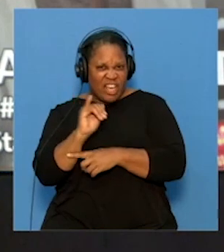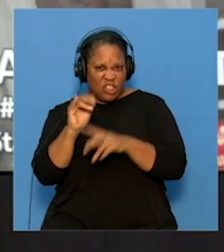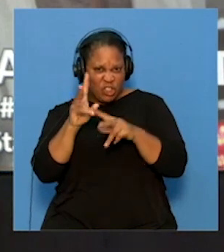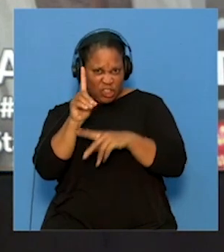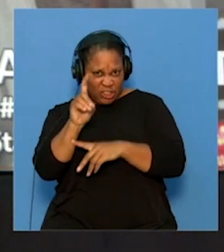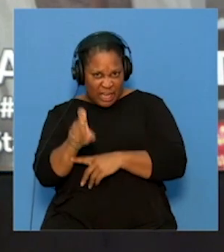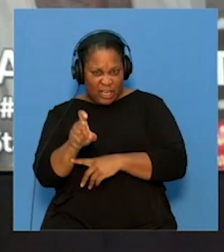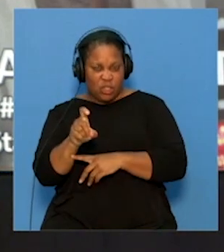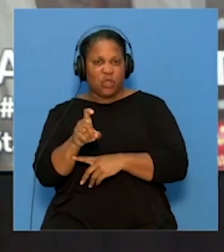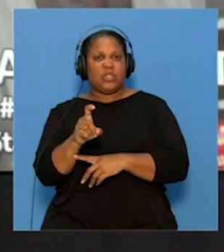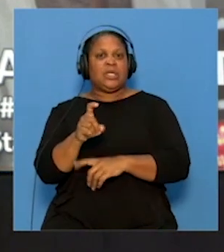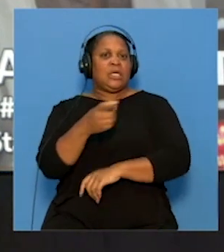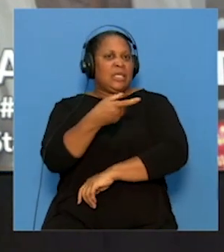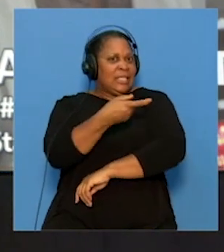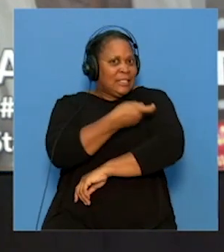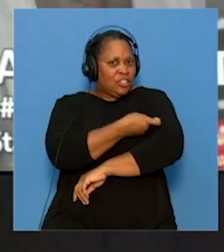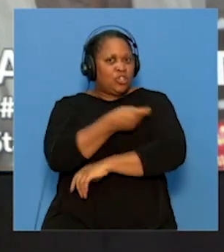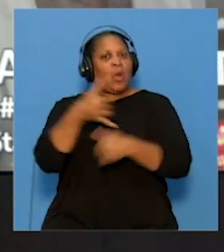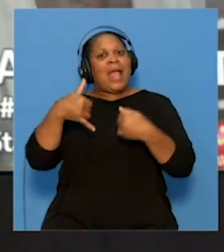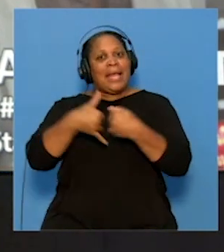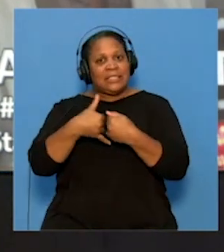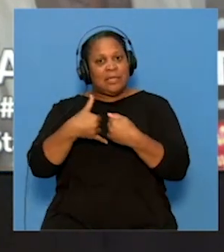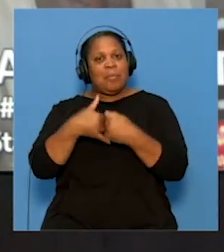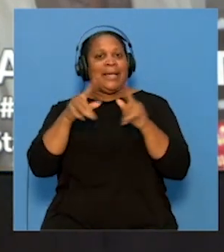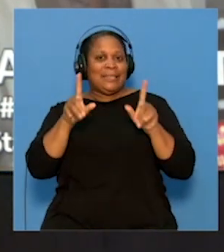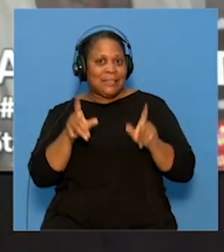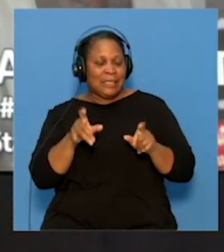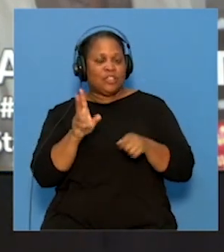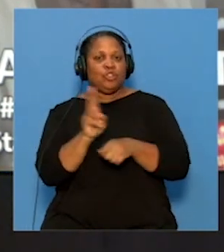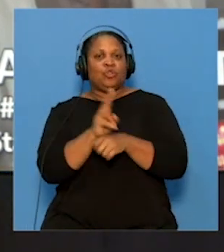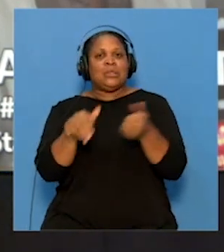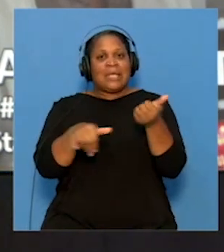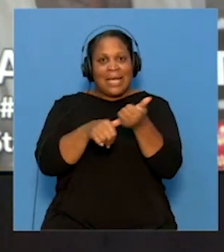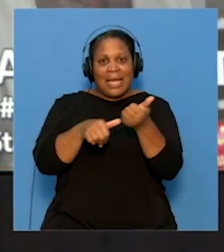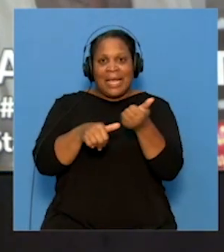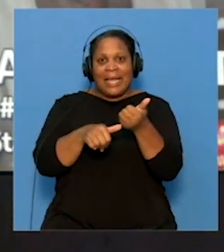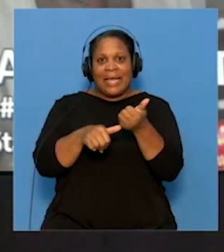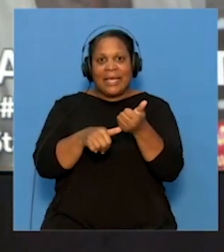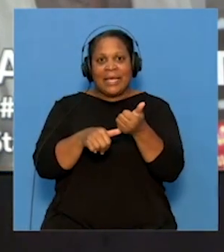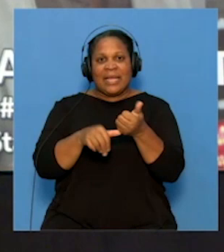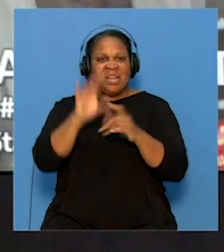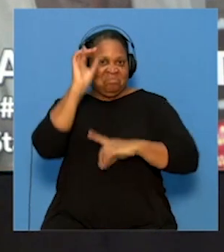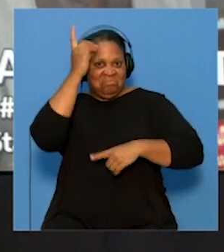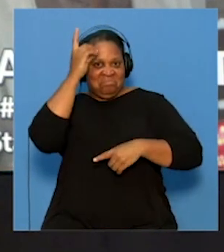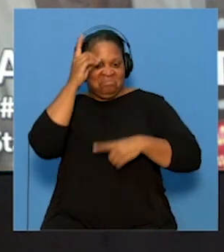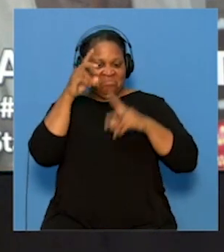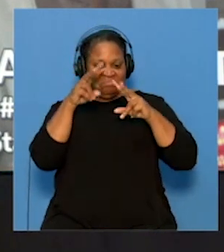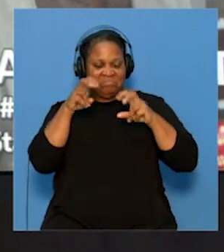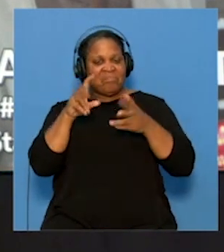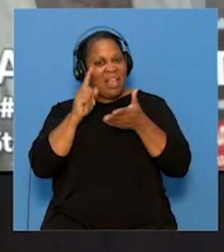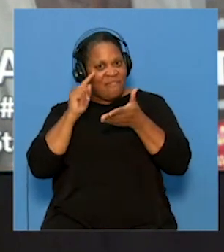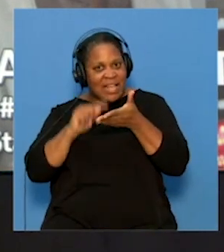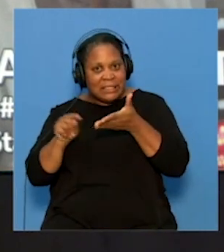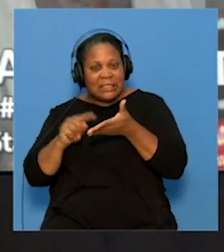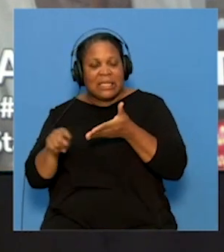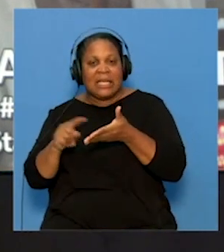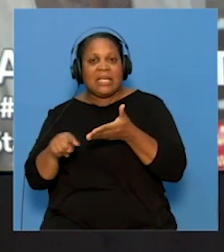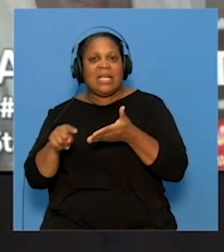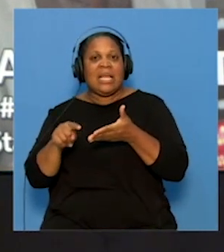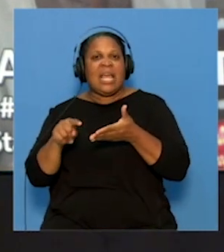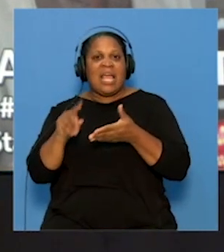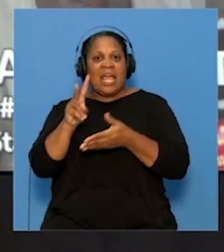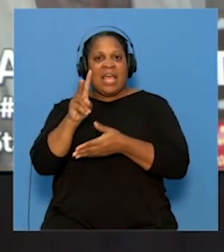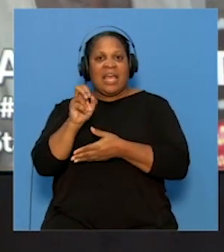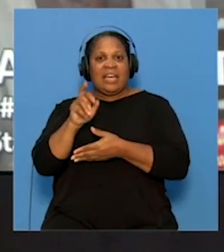serological or antibody test, which is currently used to aid in our epidemiological investigations, and viral